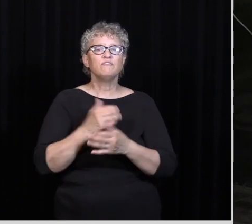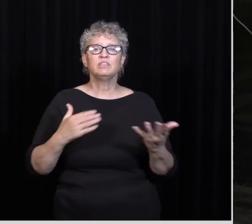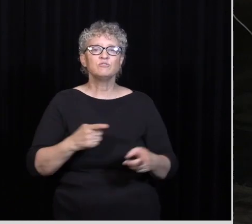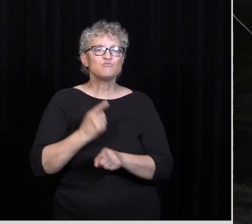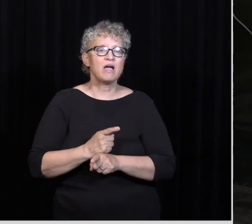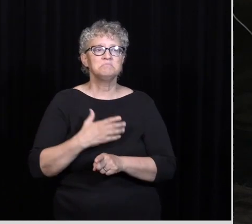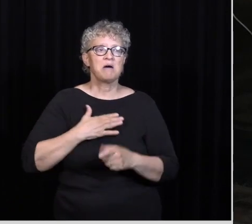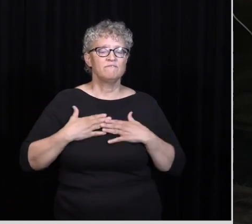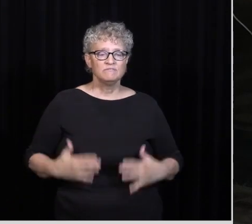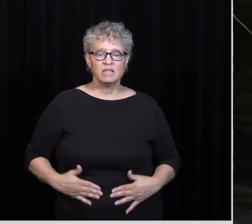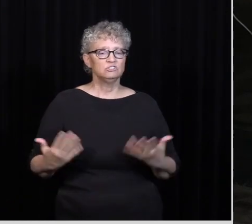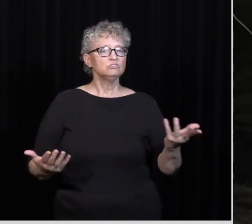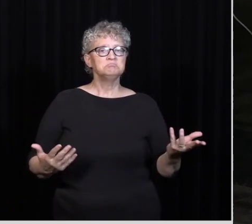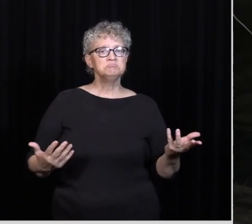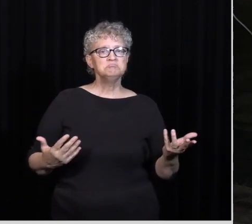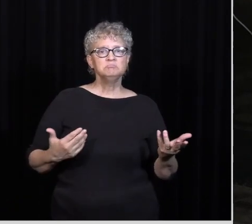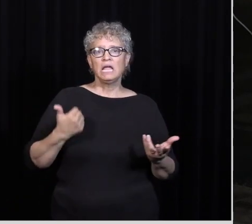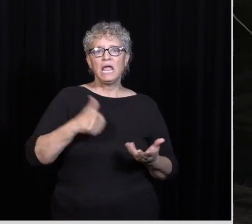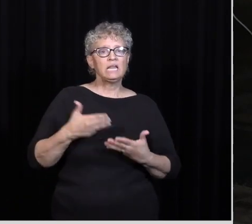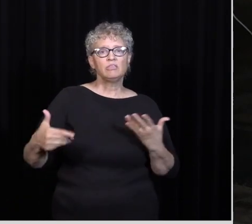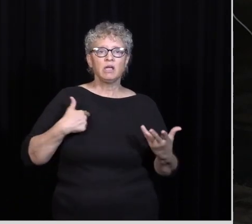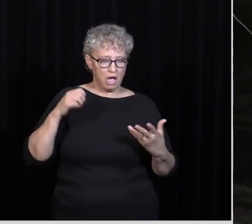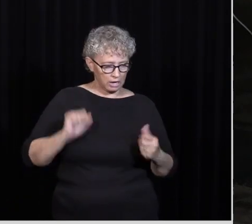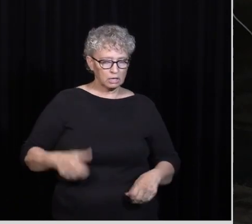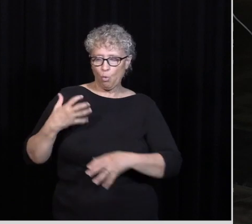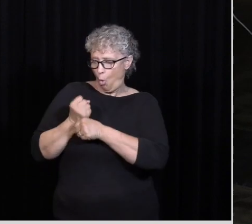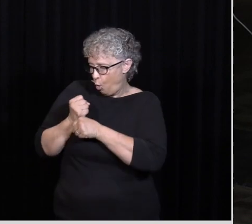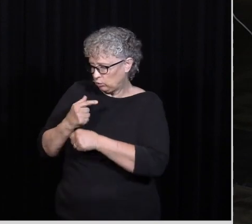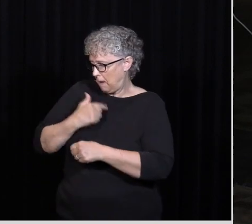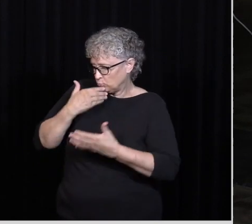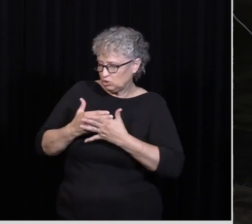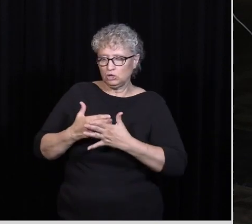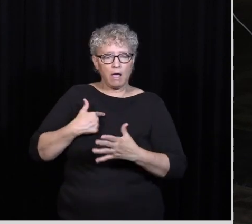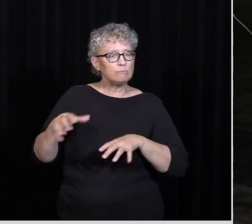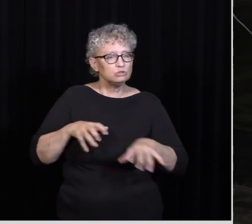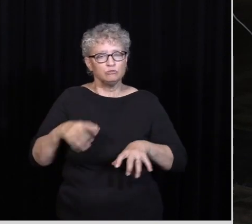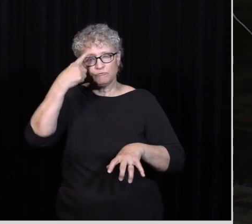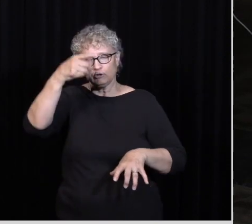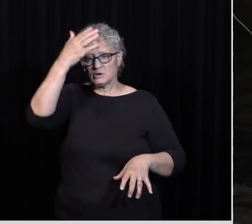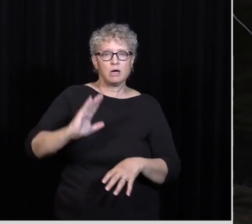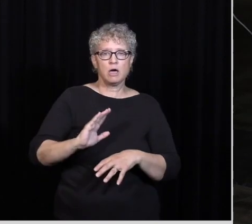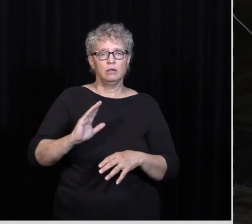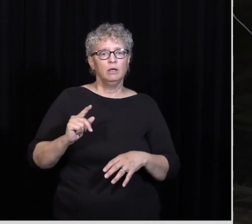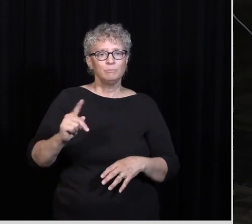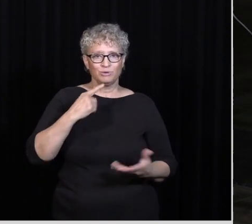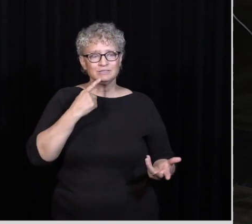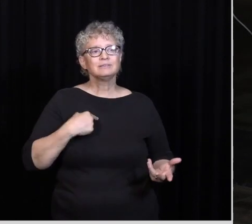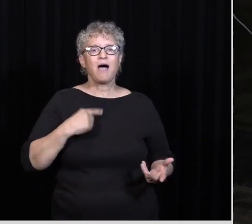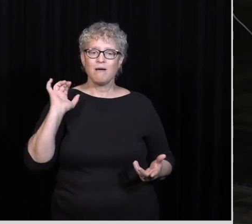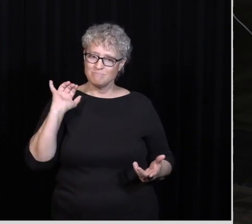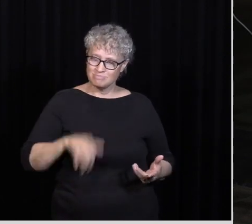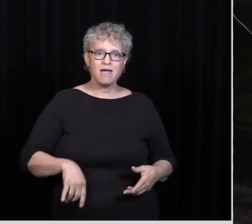his flesh Like if anybody had anything To hold on to Or say I am good because of What I am doing for God Paul says I'm that